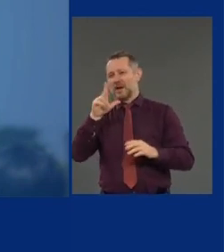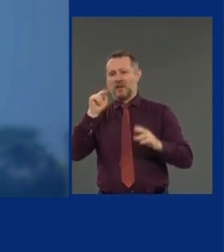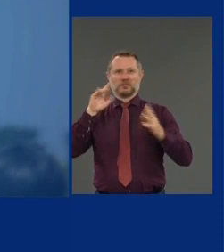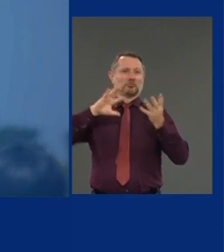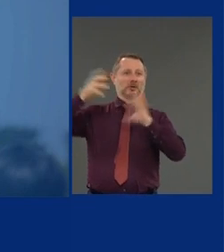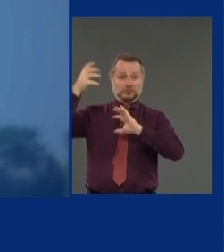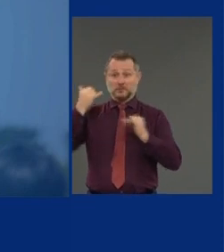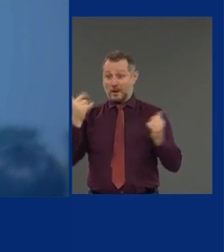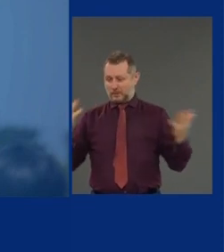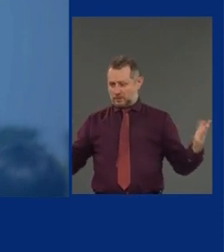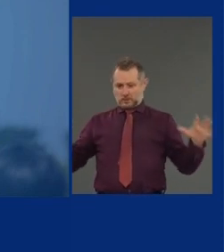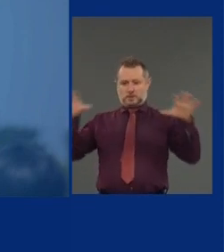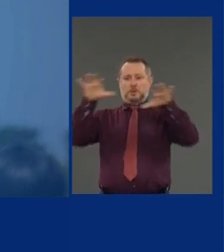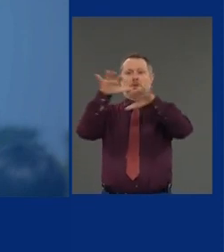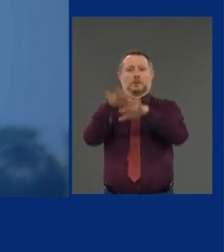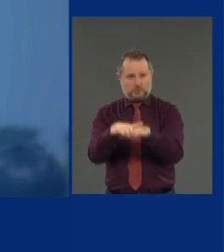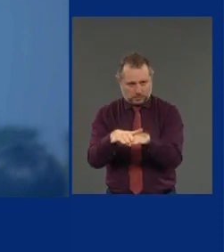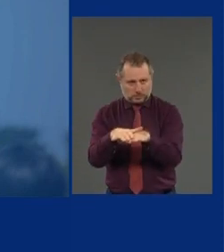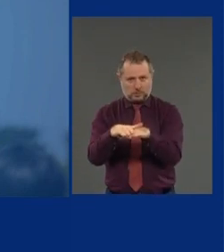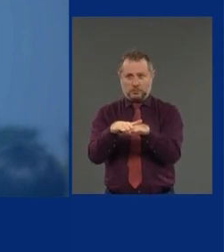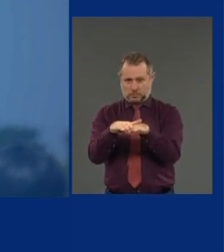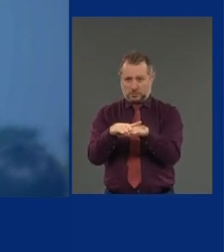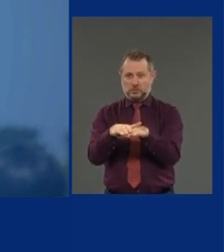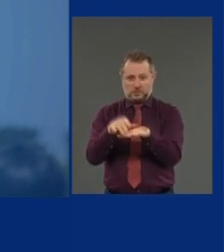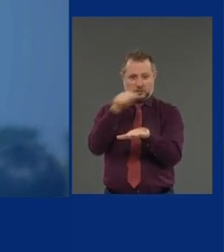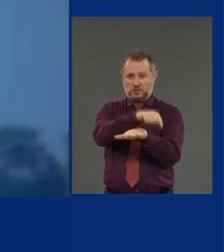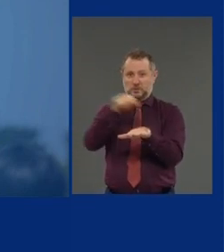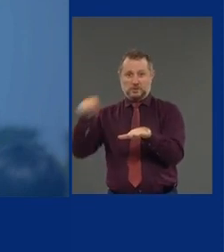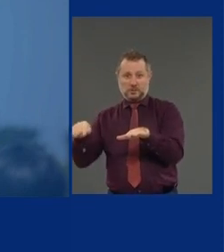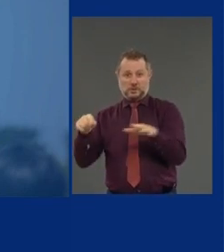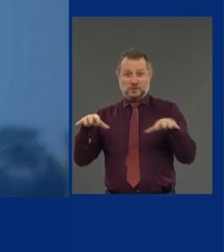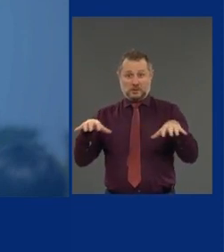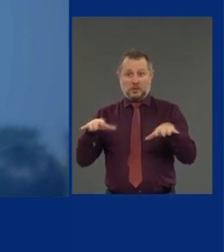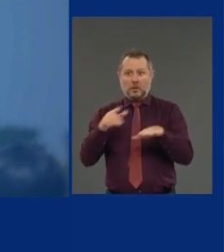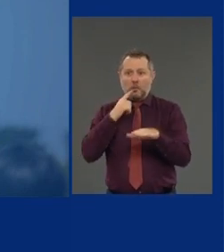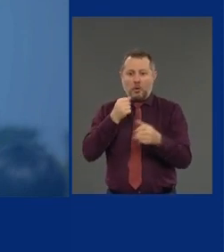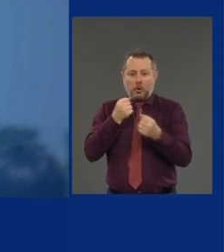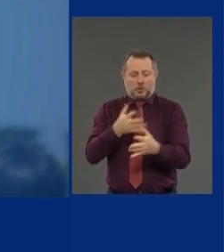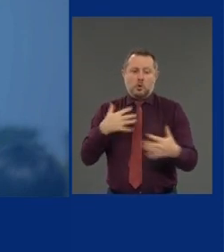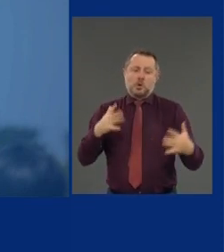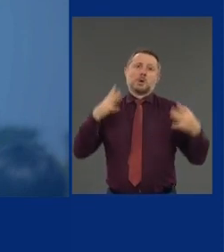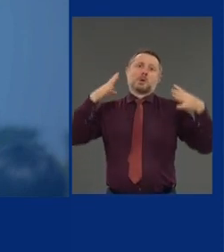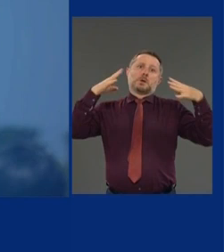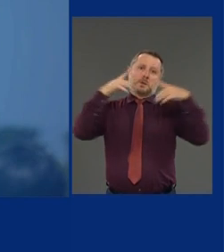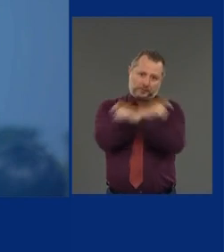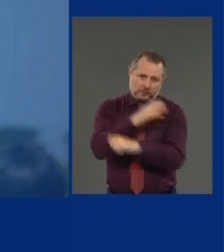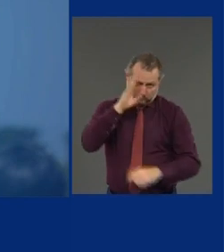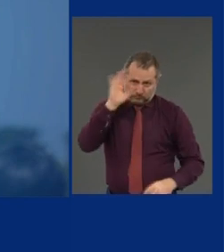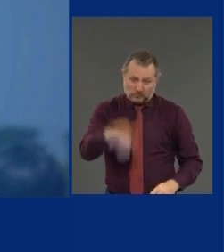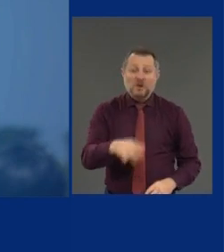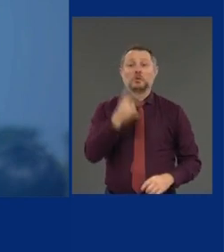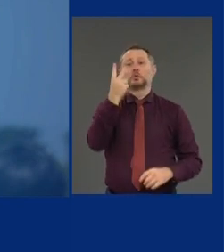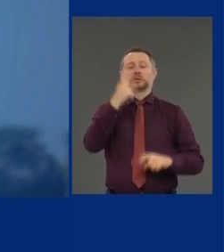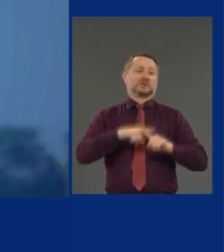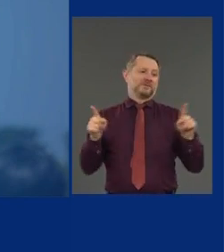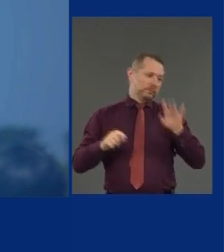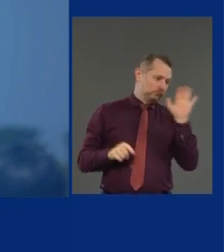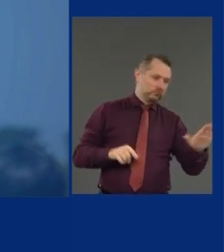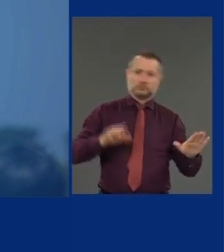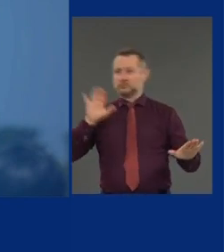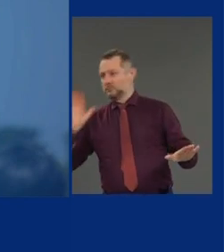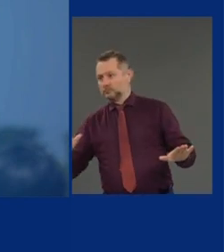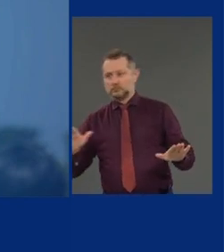and they complicate one another, but they're two very different crises that we're managing at the same time.